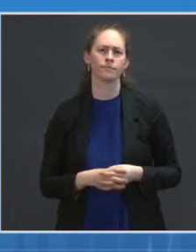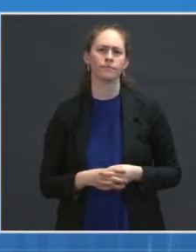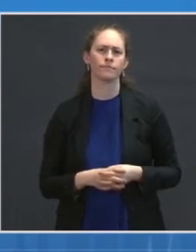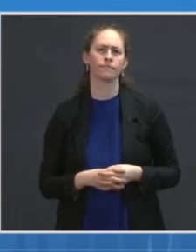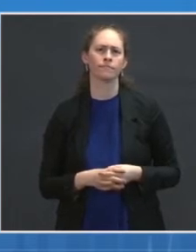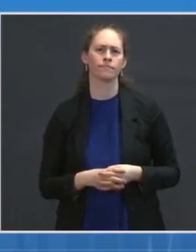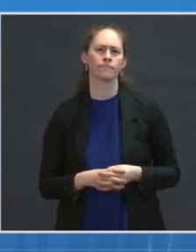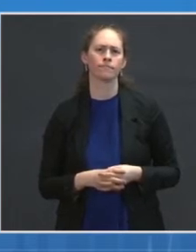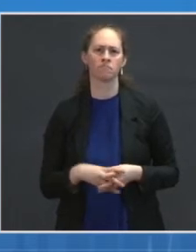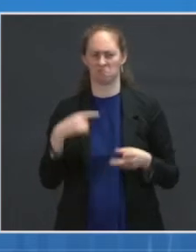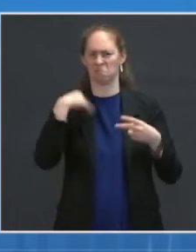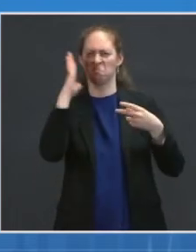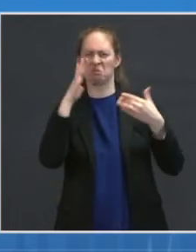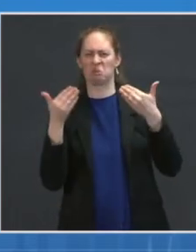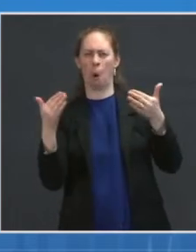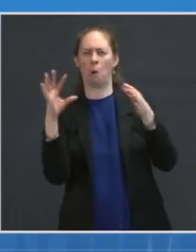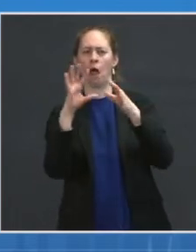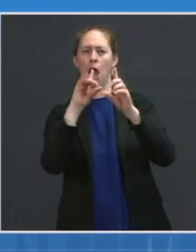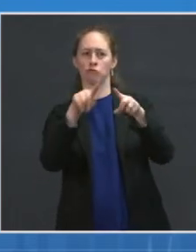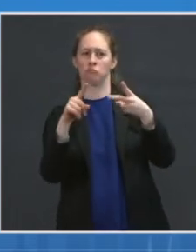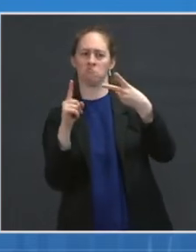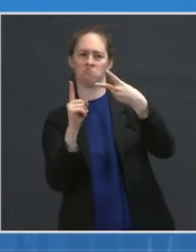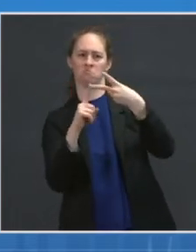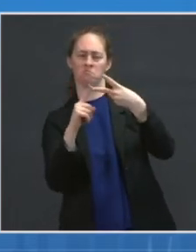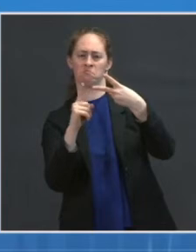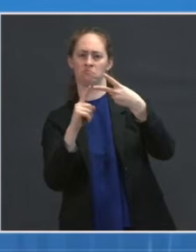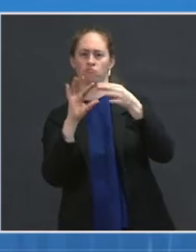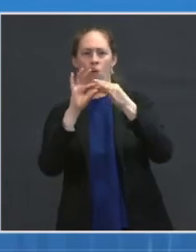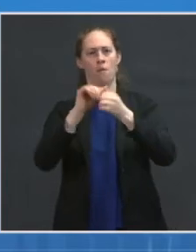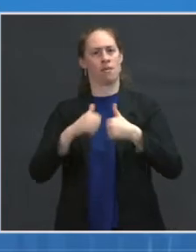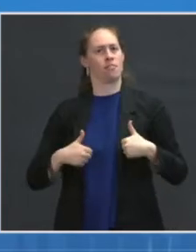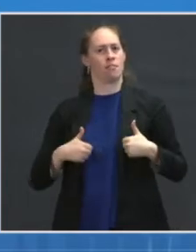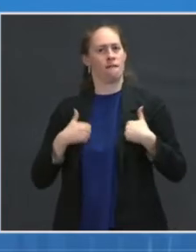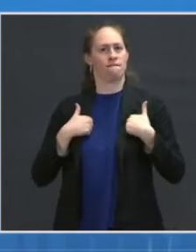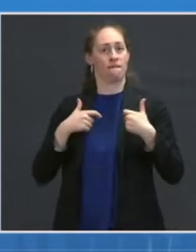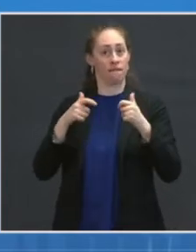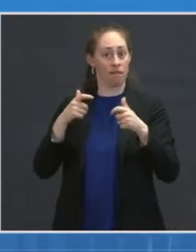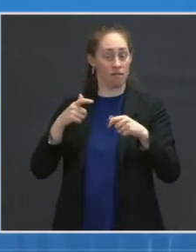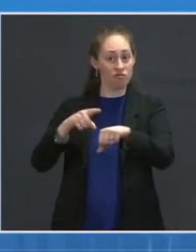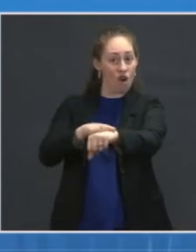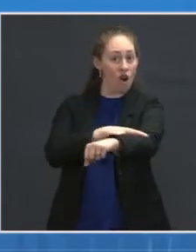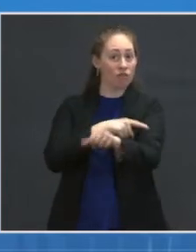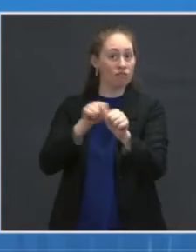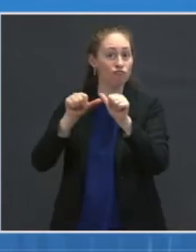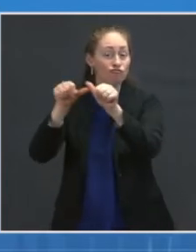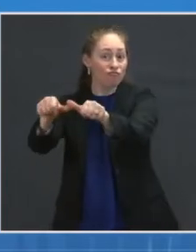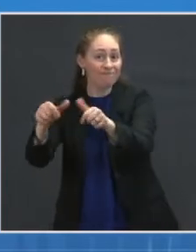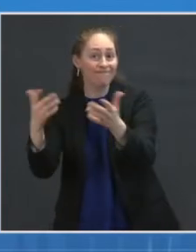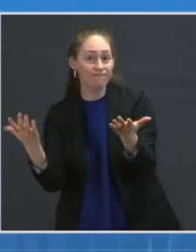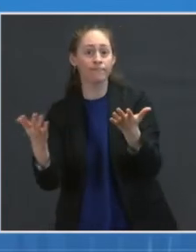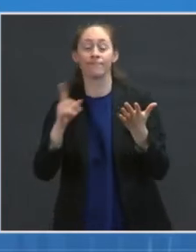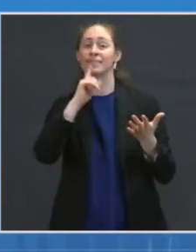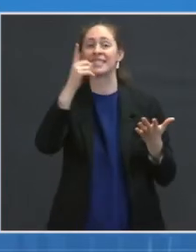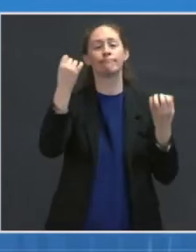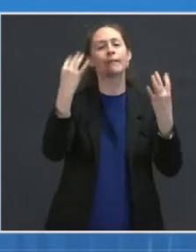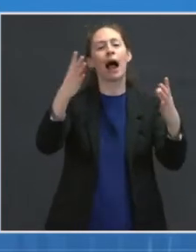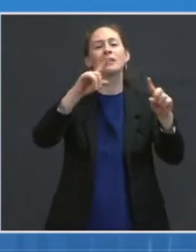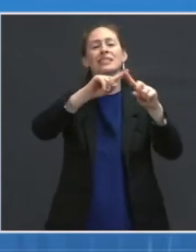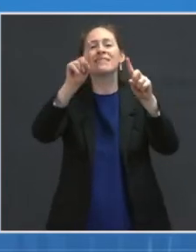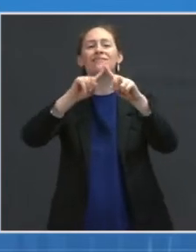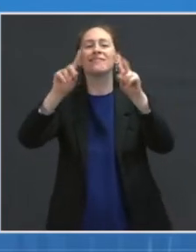There are a number of issues that you point out that are access barriers,